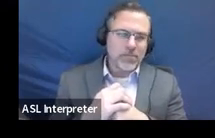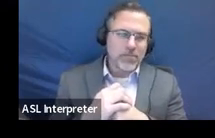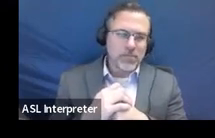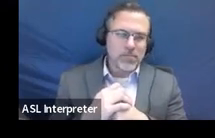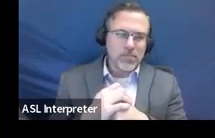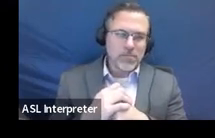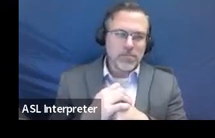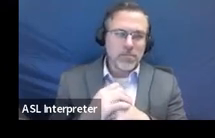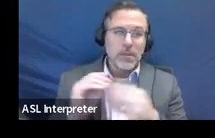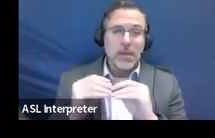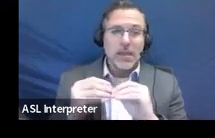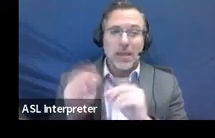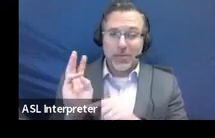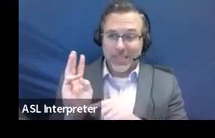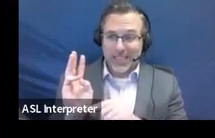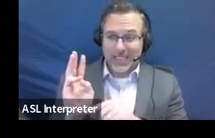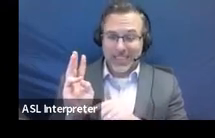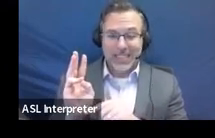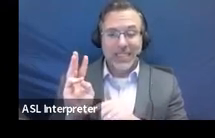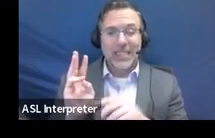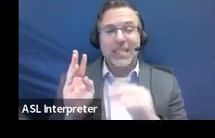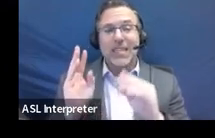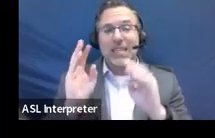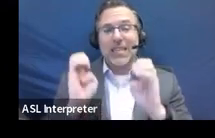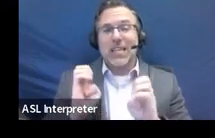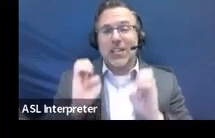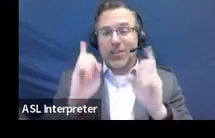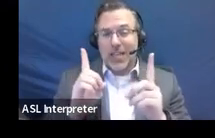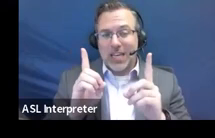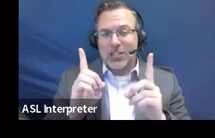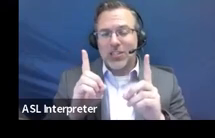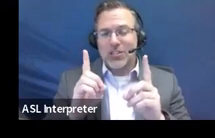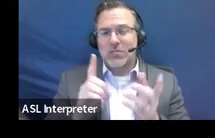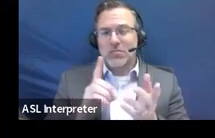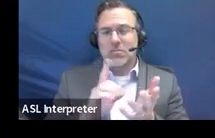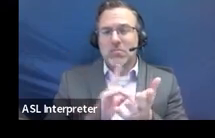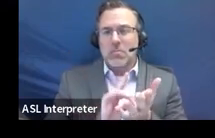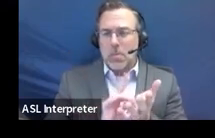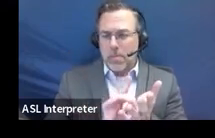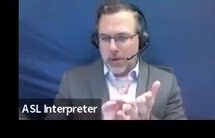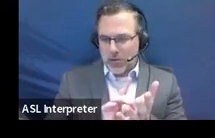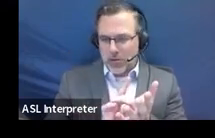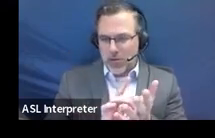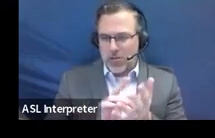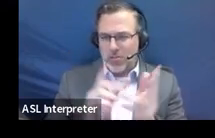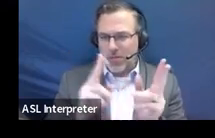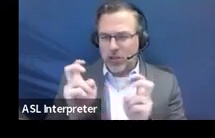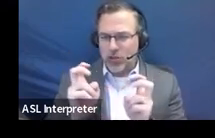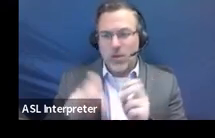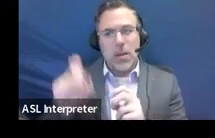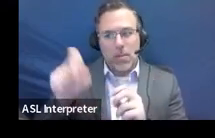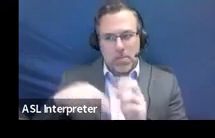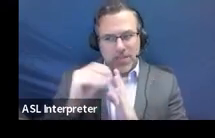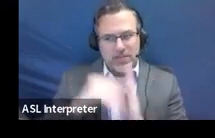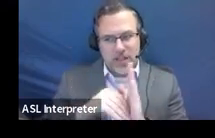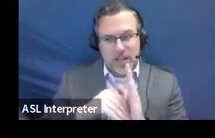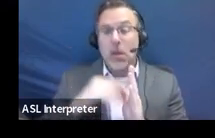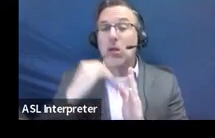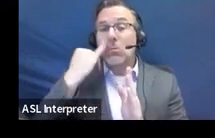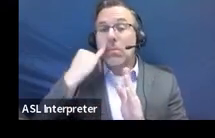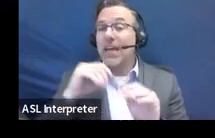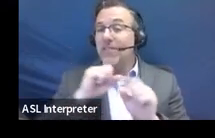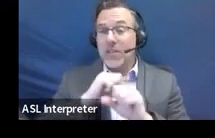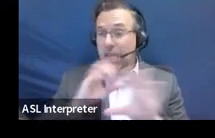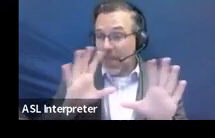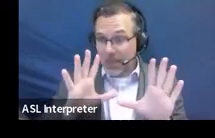And then number six is educationally relevant medical findings. This is a must fill, but if there isn't anything, it